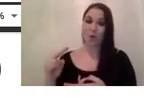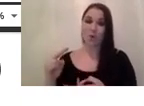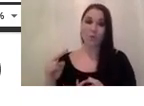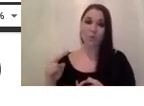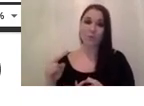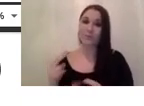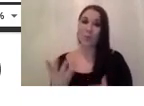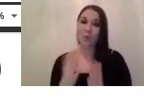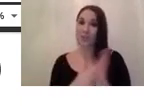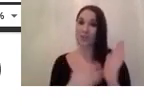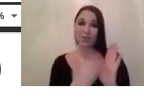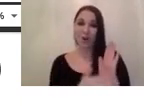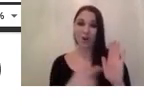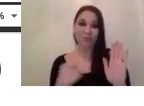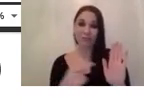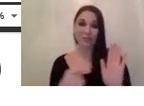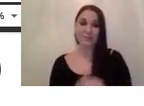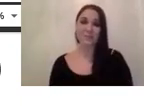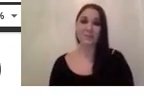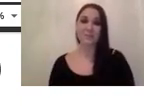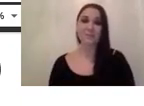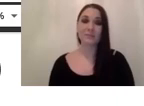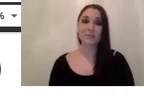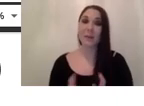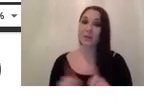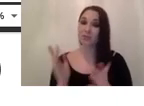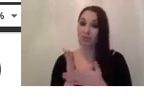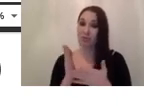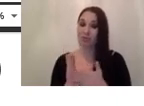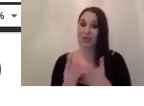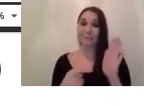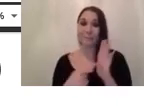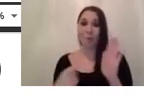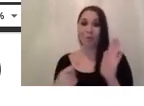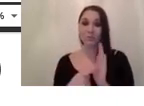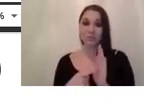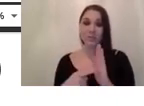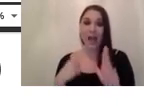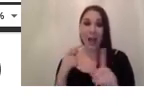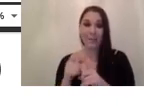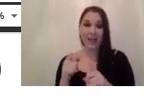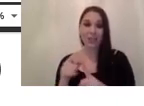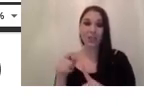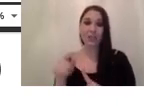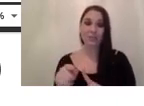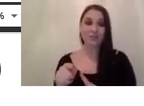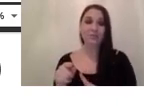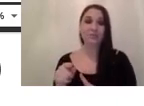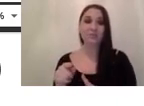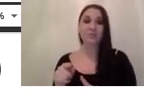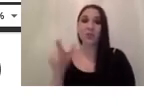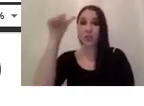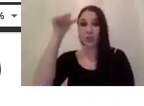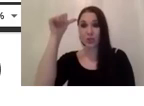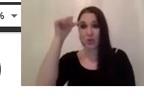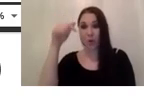even appearing here um but it's really important for an application for a computer vision here will be really important to know